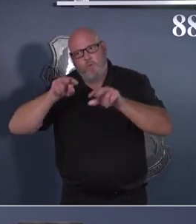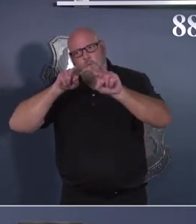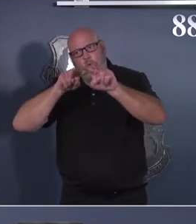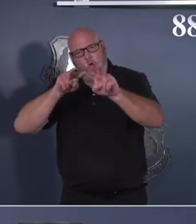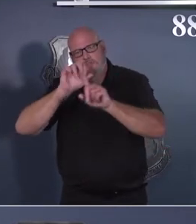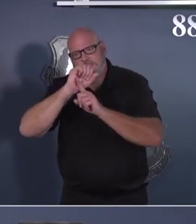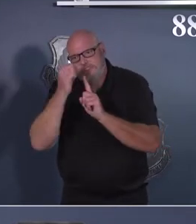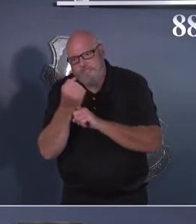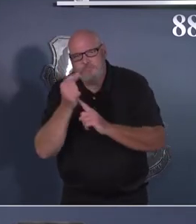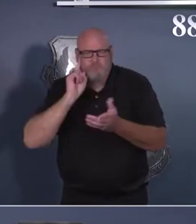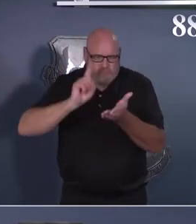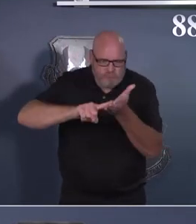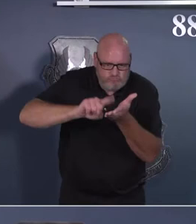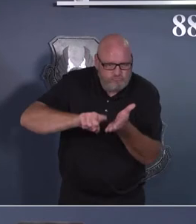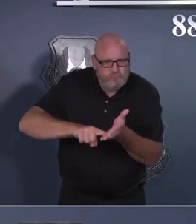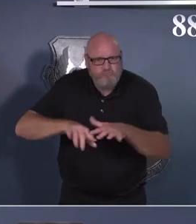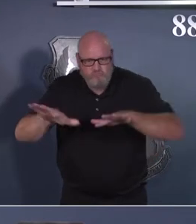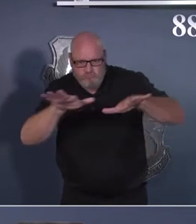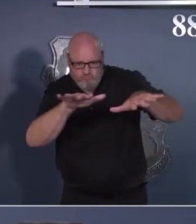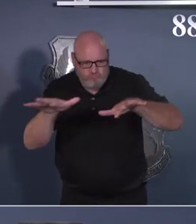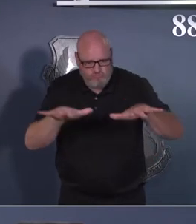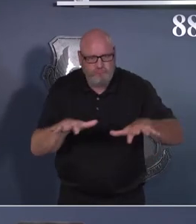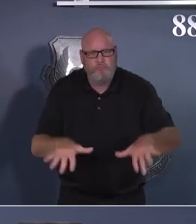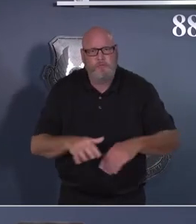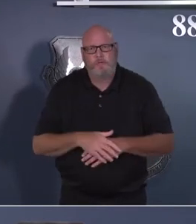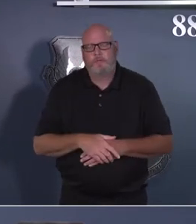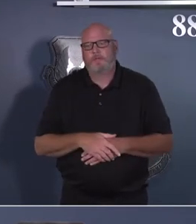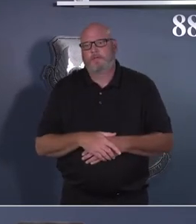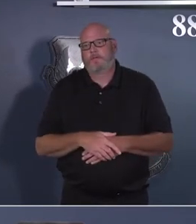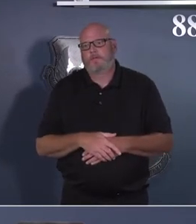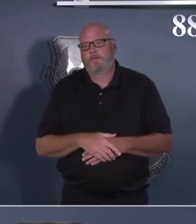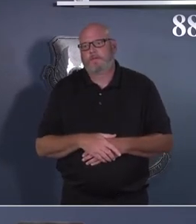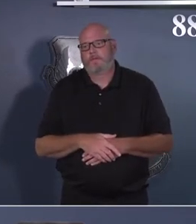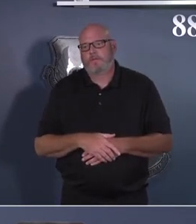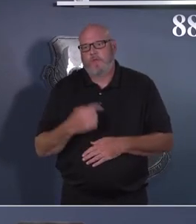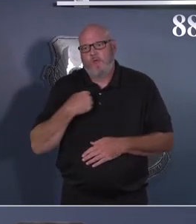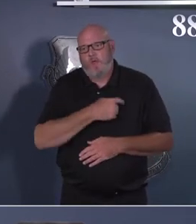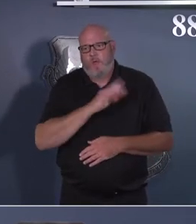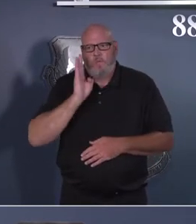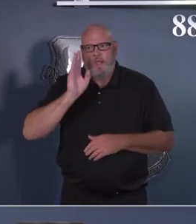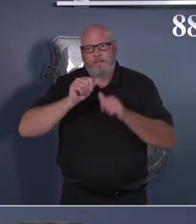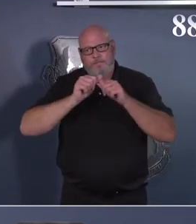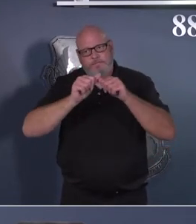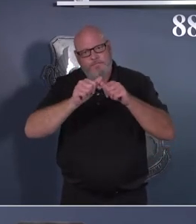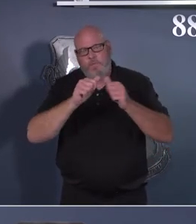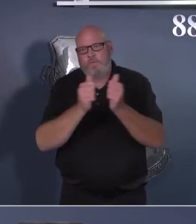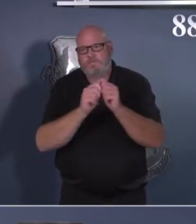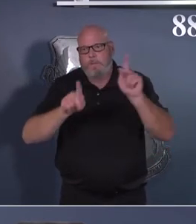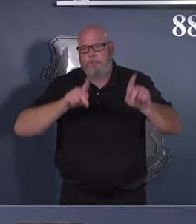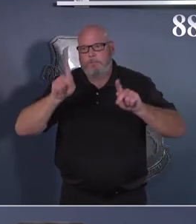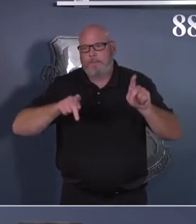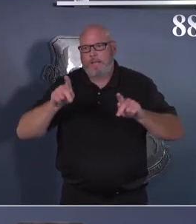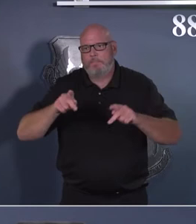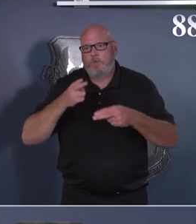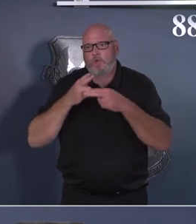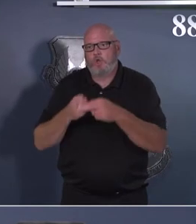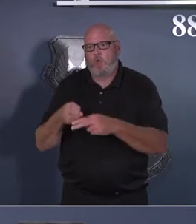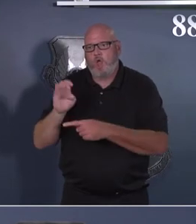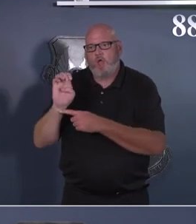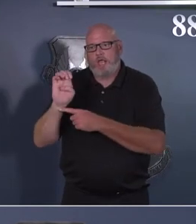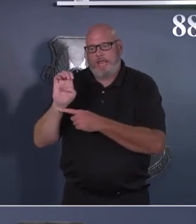that we will continue to use our entry authorization liaisons or eagles to continue to expedite the personnel through the gates.